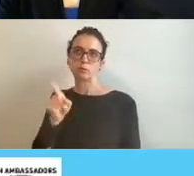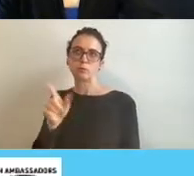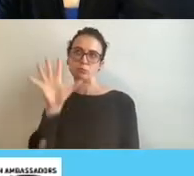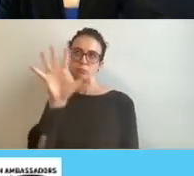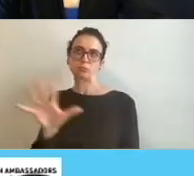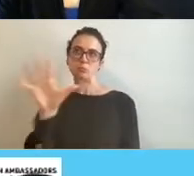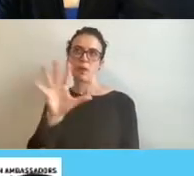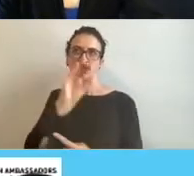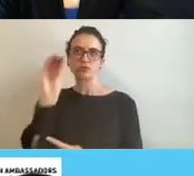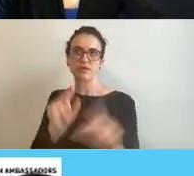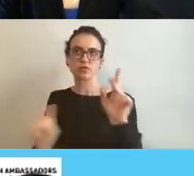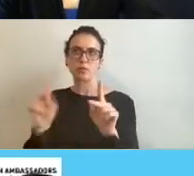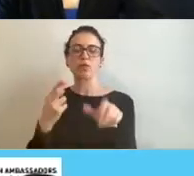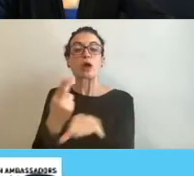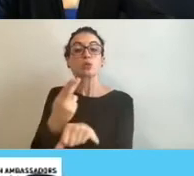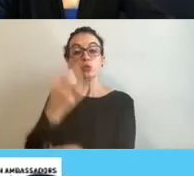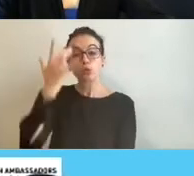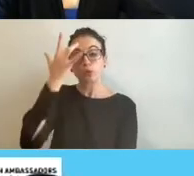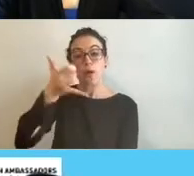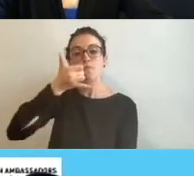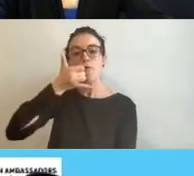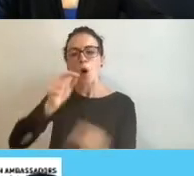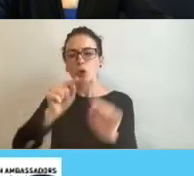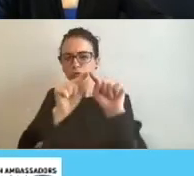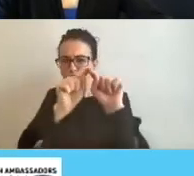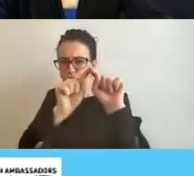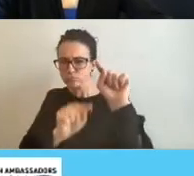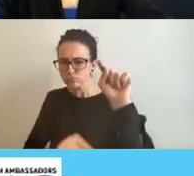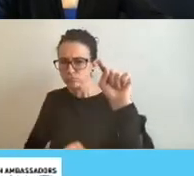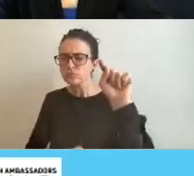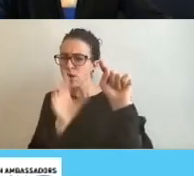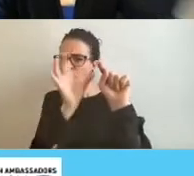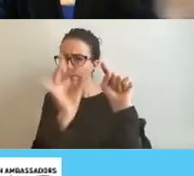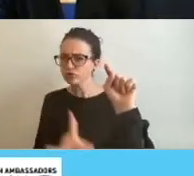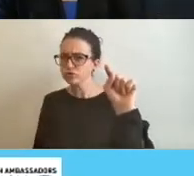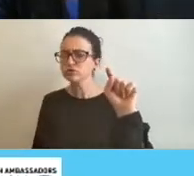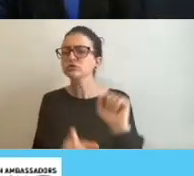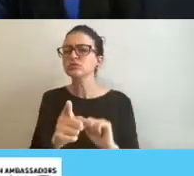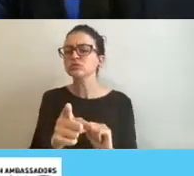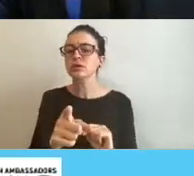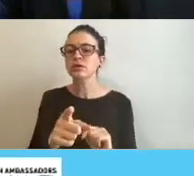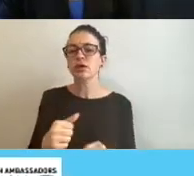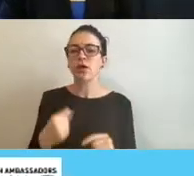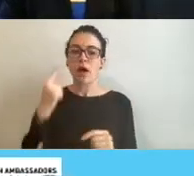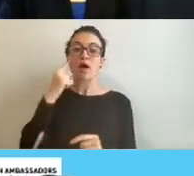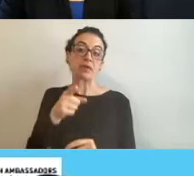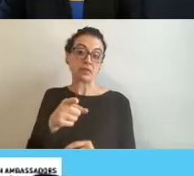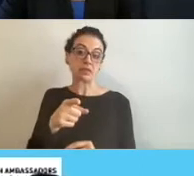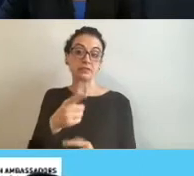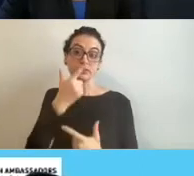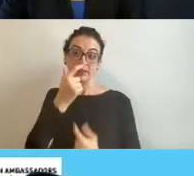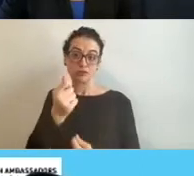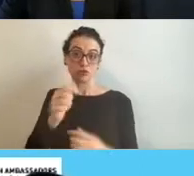So we'll just give you guys a few minutes to, um, give us some feedback on that. I, I think, um, that might be an interesting footnote to